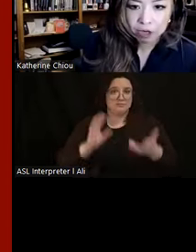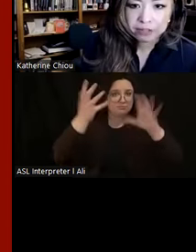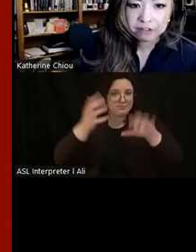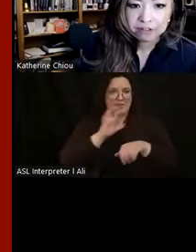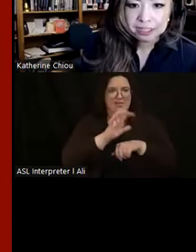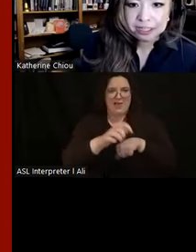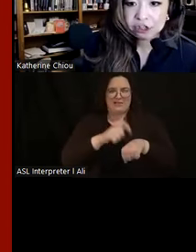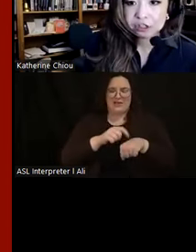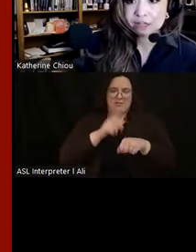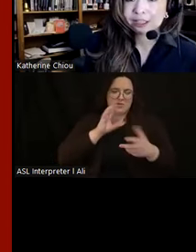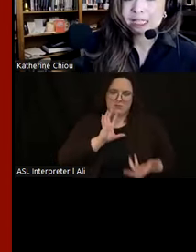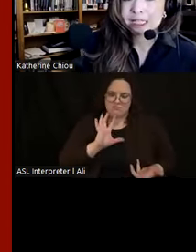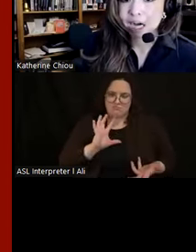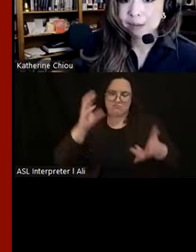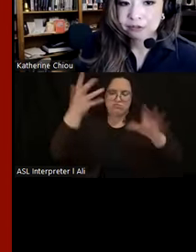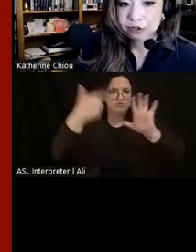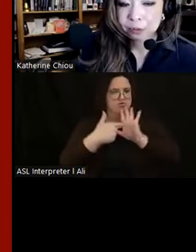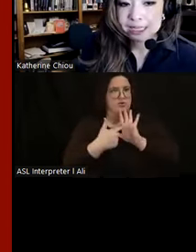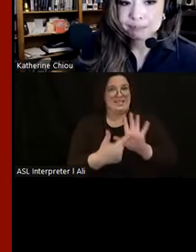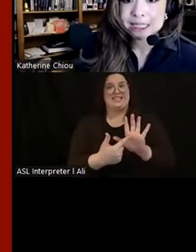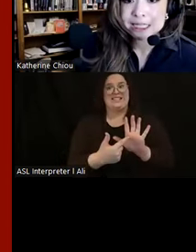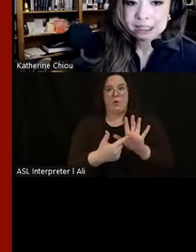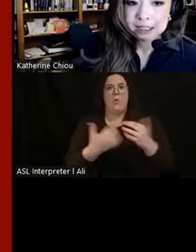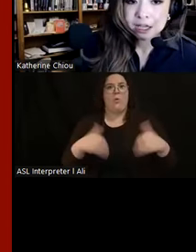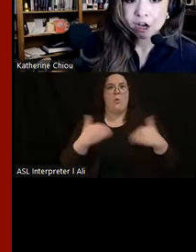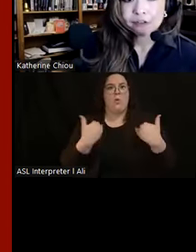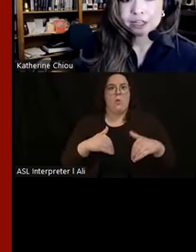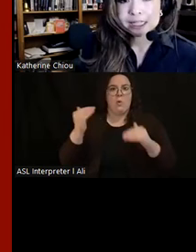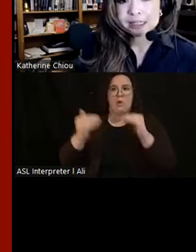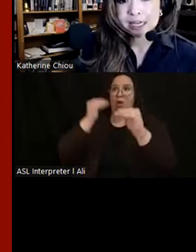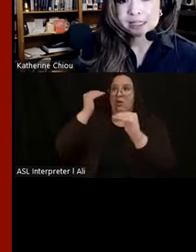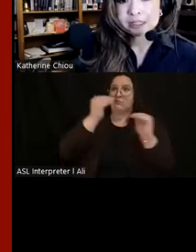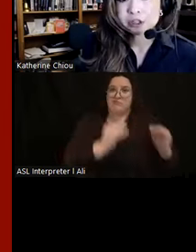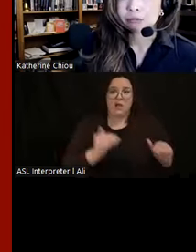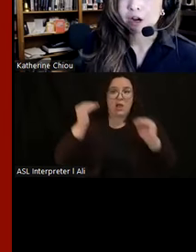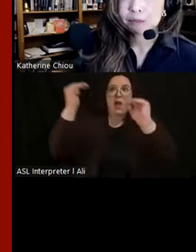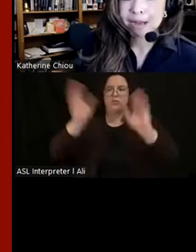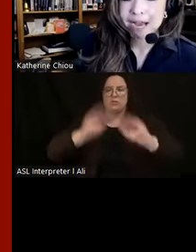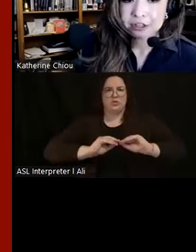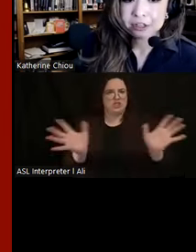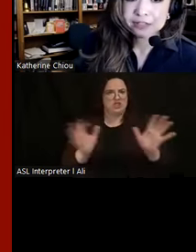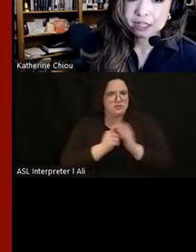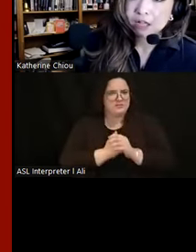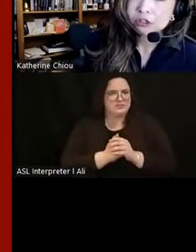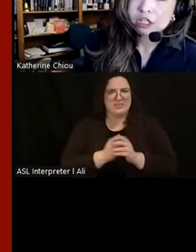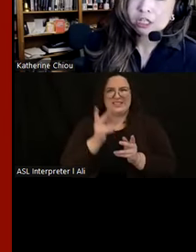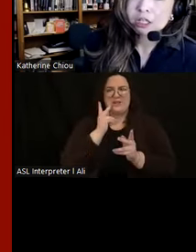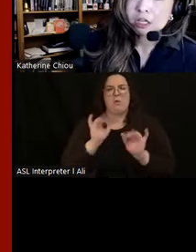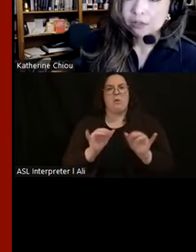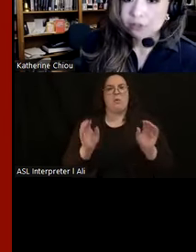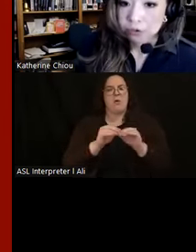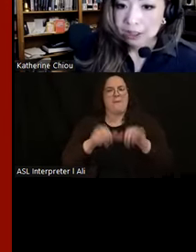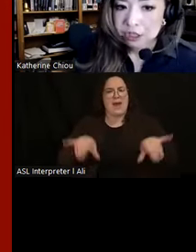turmoil that our investigation of elite and commoner foodways begins, offering insights into the broader pattern of psychology,